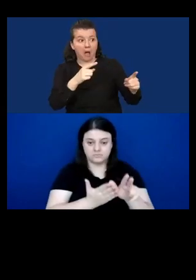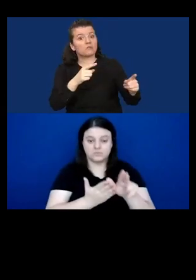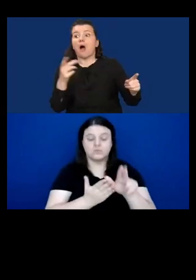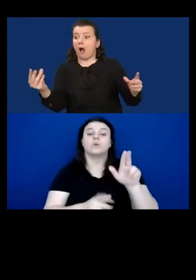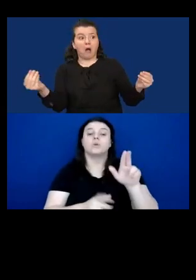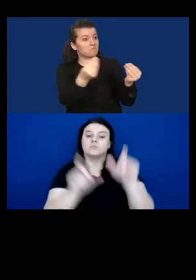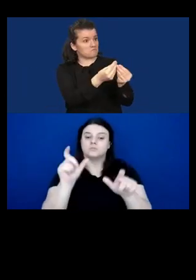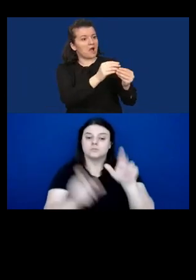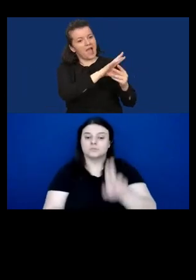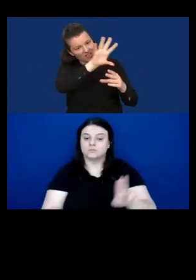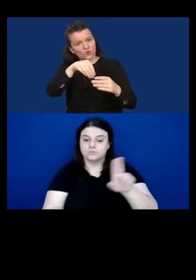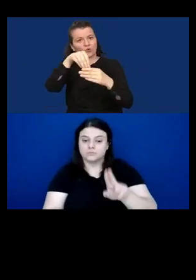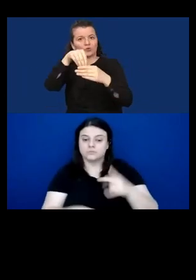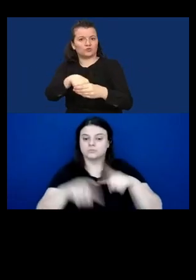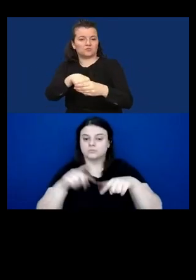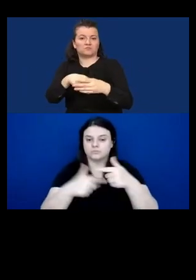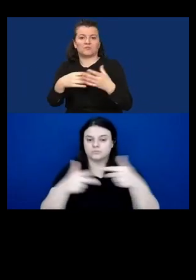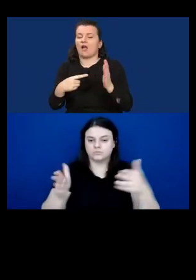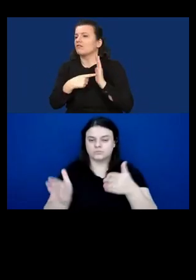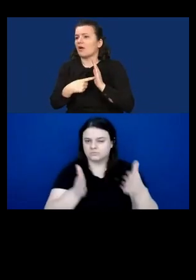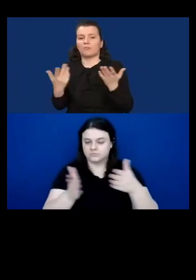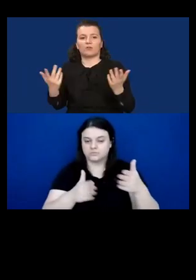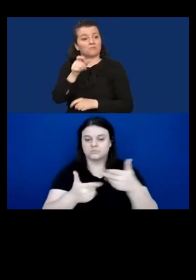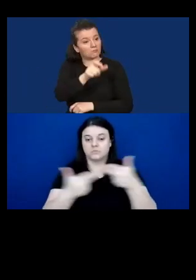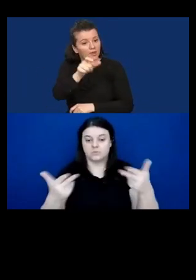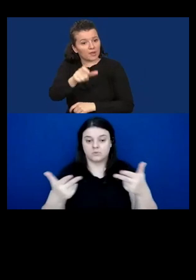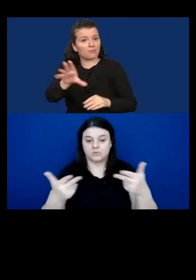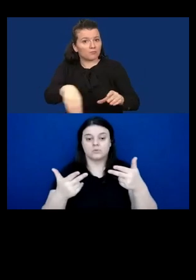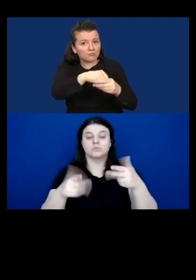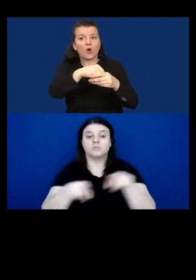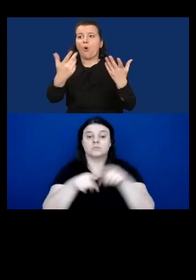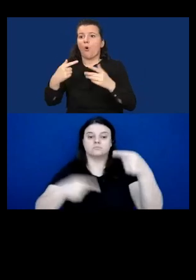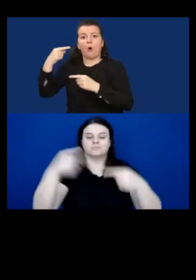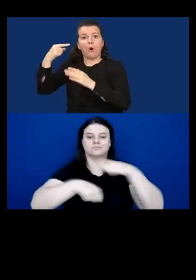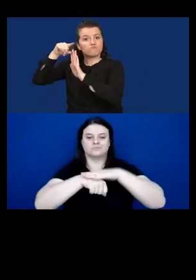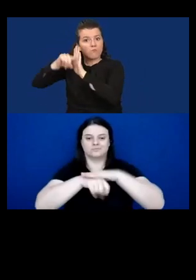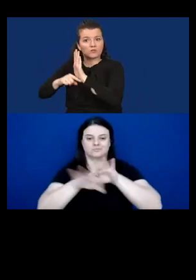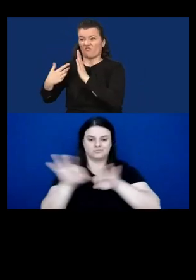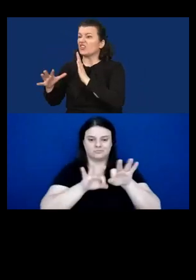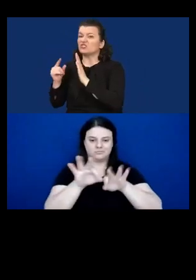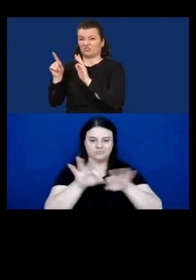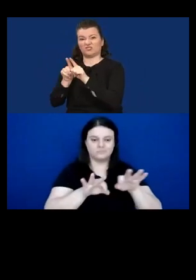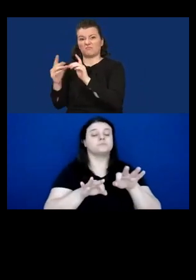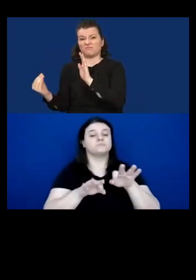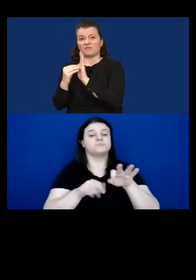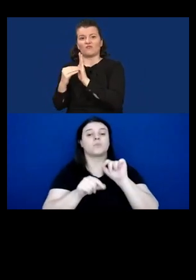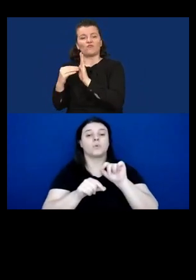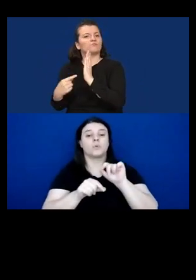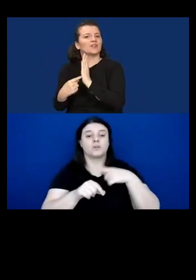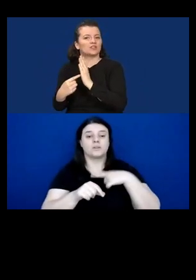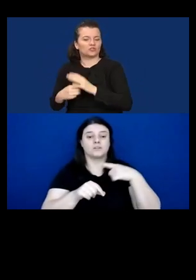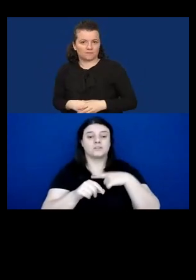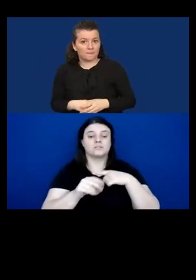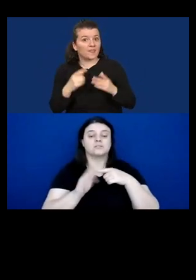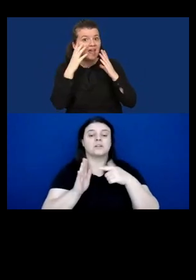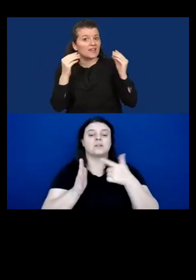producers and by policy makers. In our research, we found that Dutch tech firms and university scholars are very open to